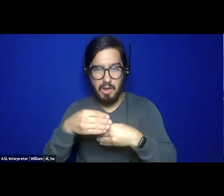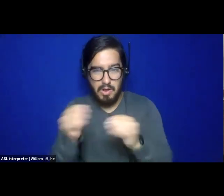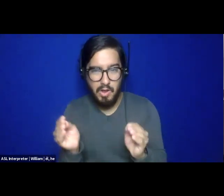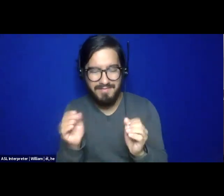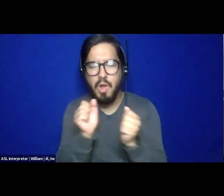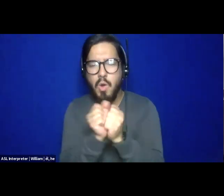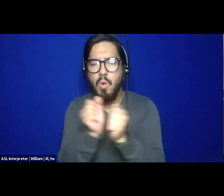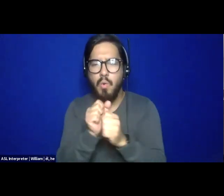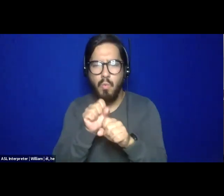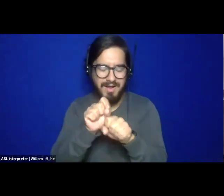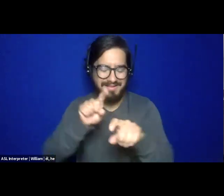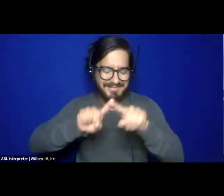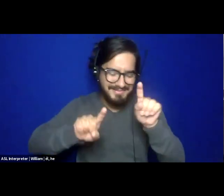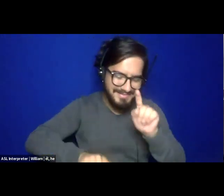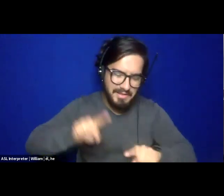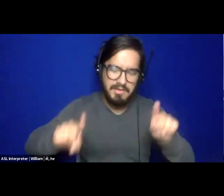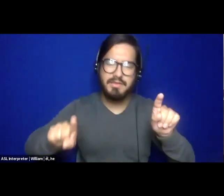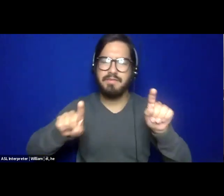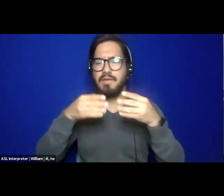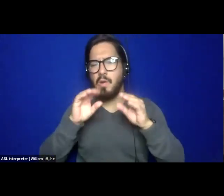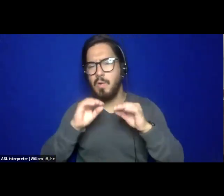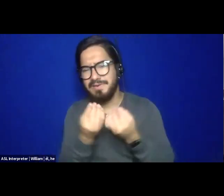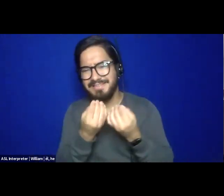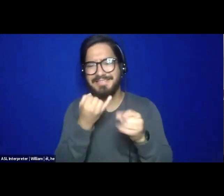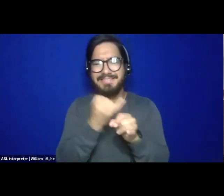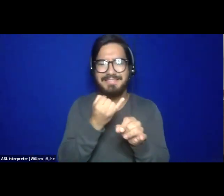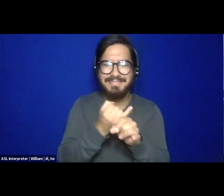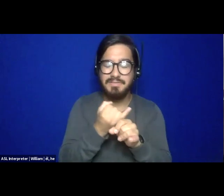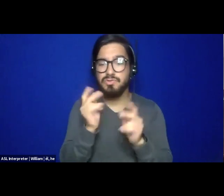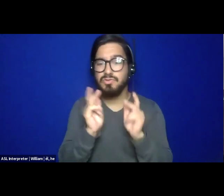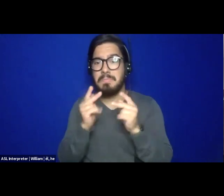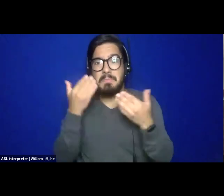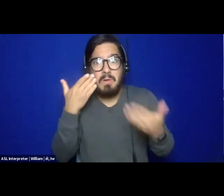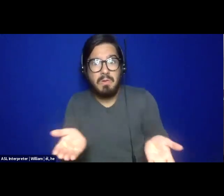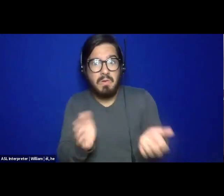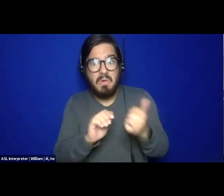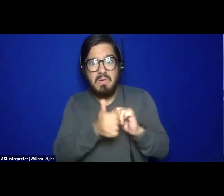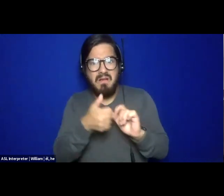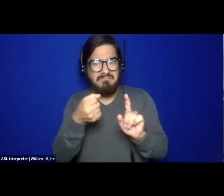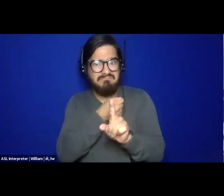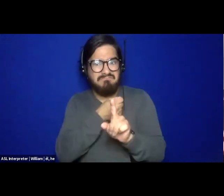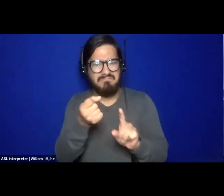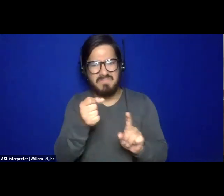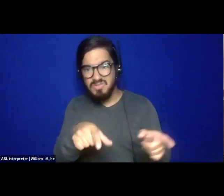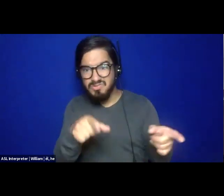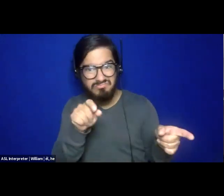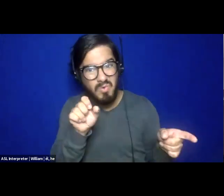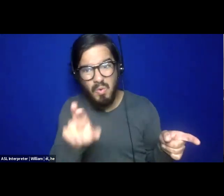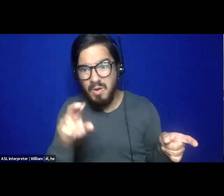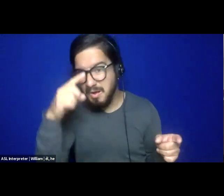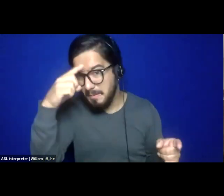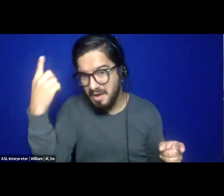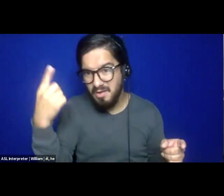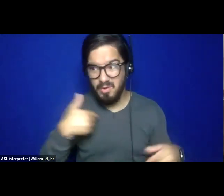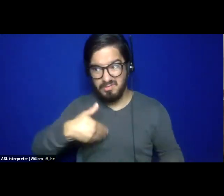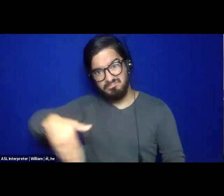did not know how to work with folks who were most impacted by structural violence. And they were like, you're black and you're queer. So why don't you go out there and help the black